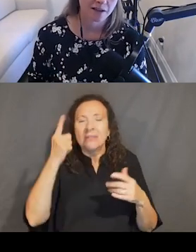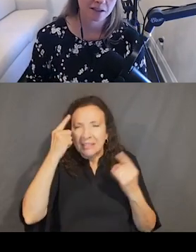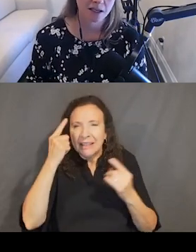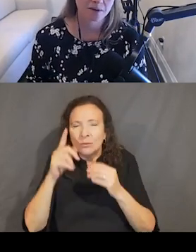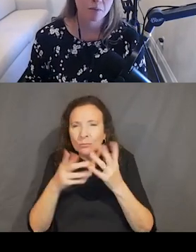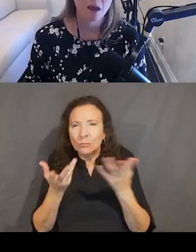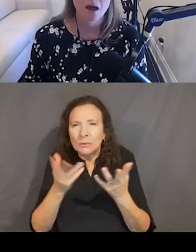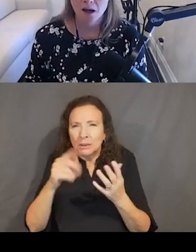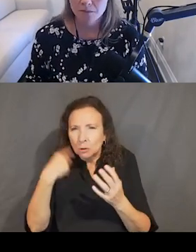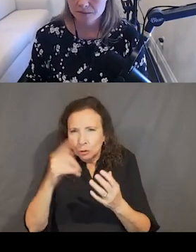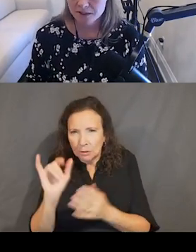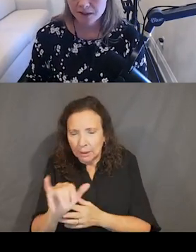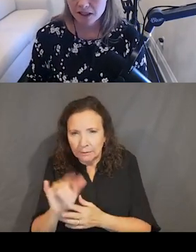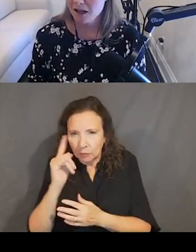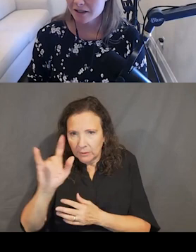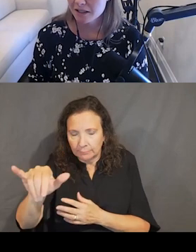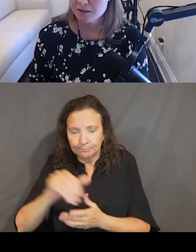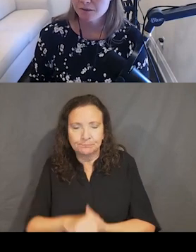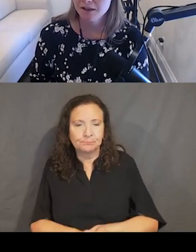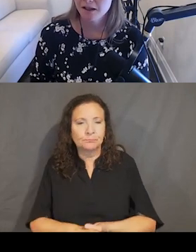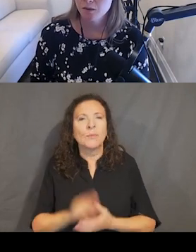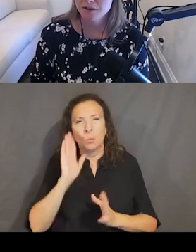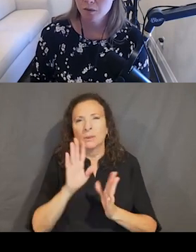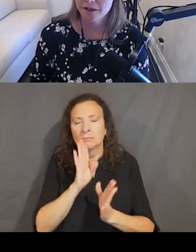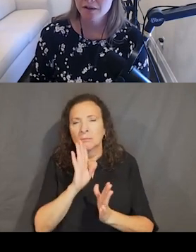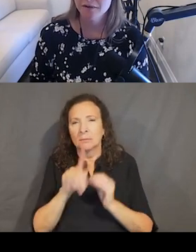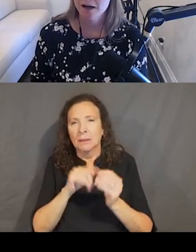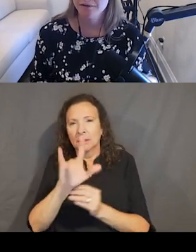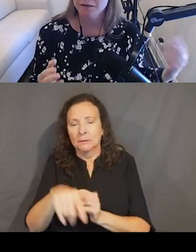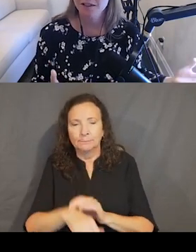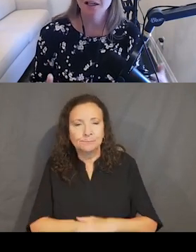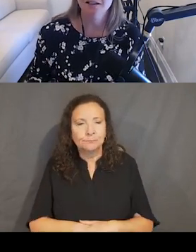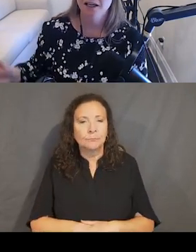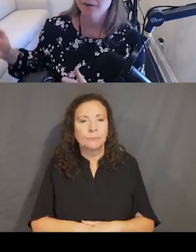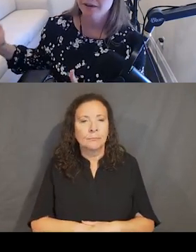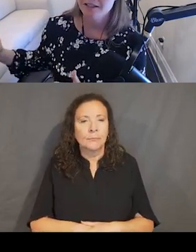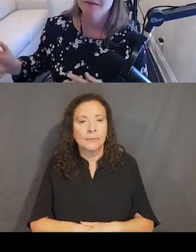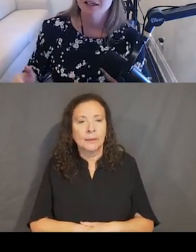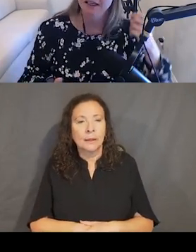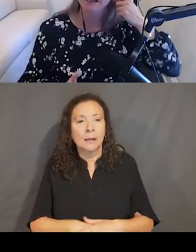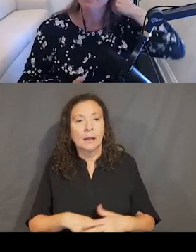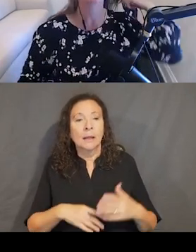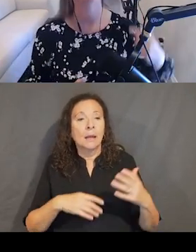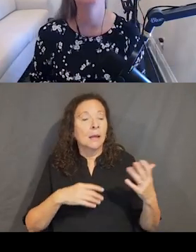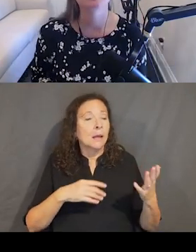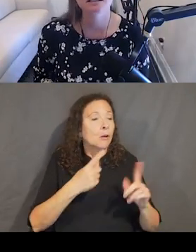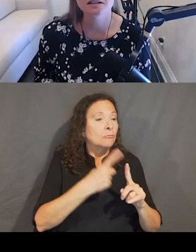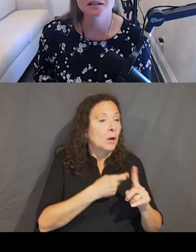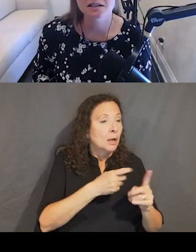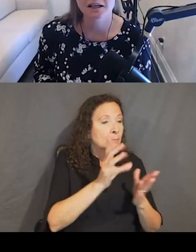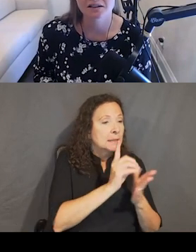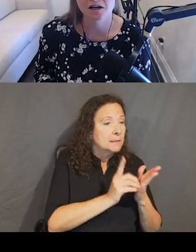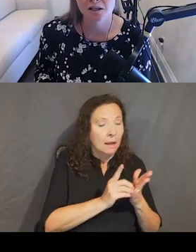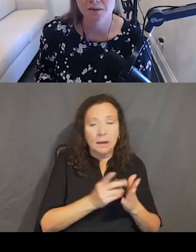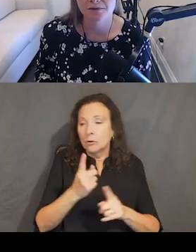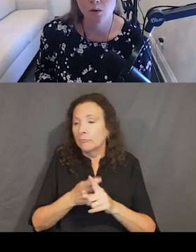actually going to get to that in a sec. Something that a lot of teams told me that they weren't aware of, either from the design side or from the dev side, is that we need to